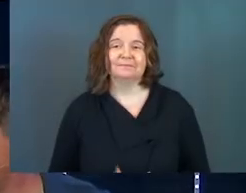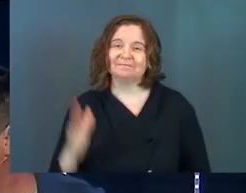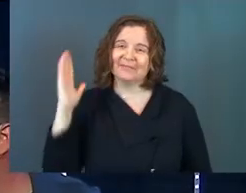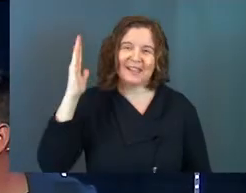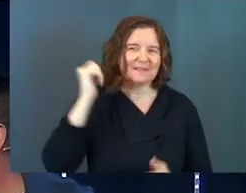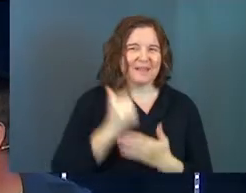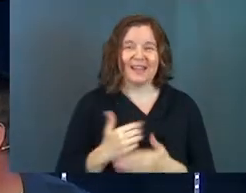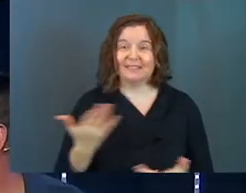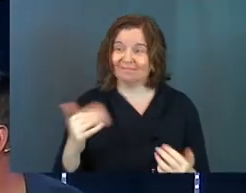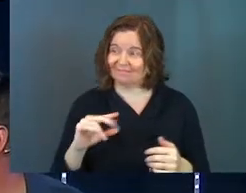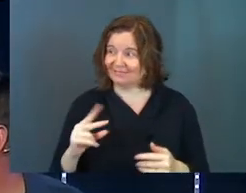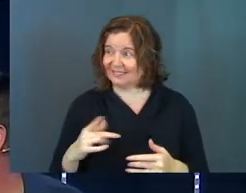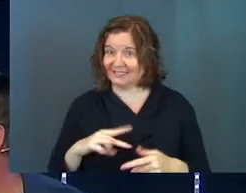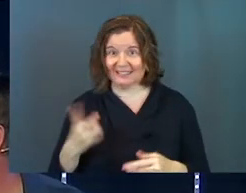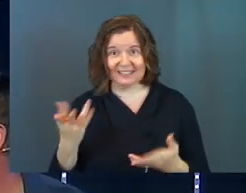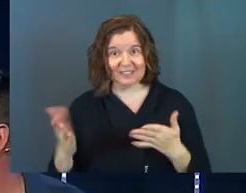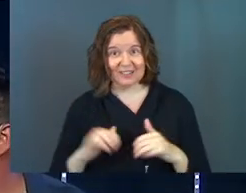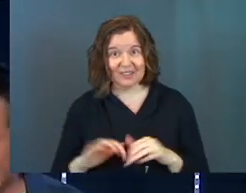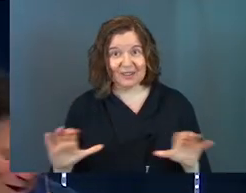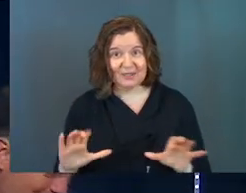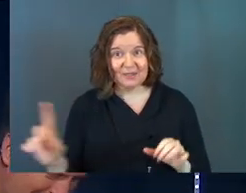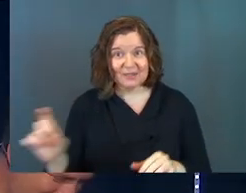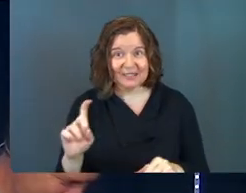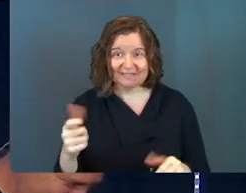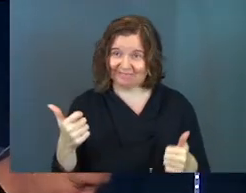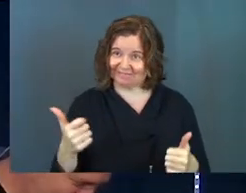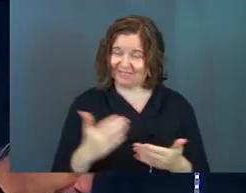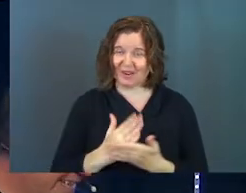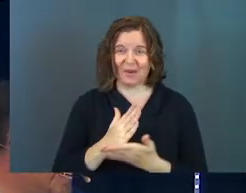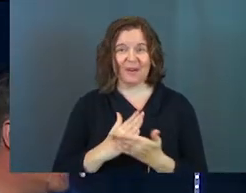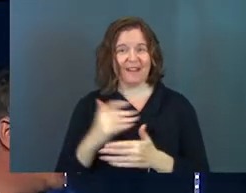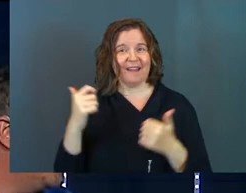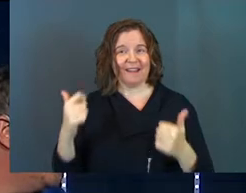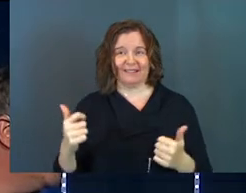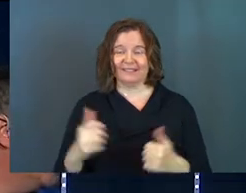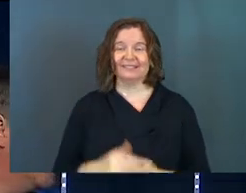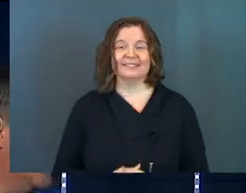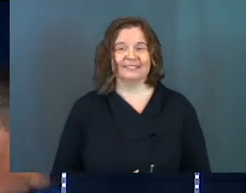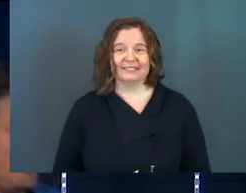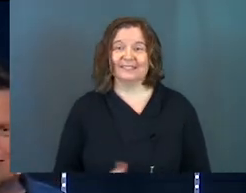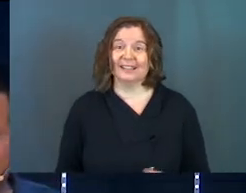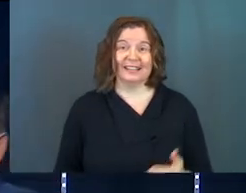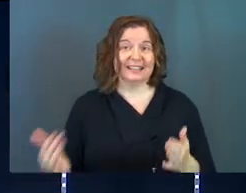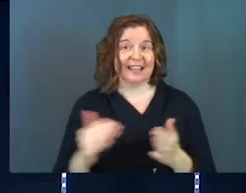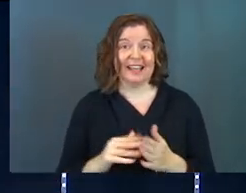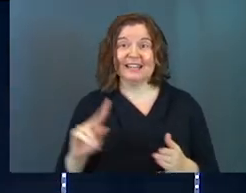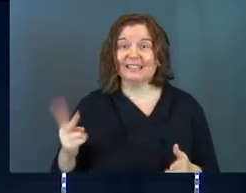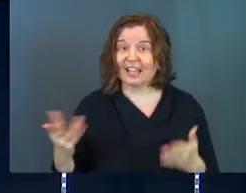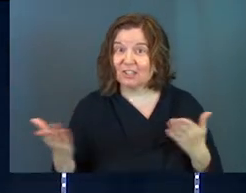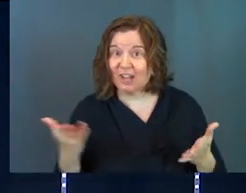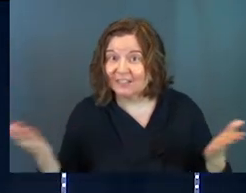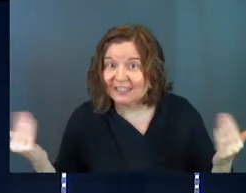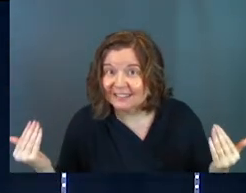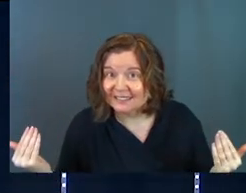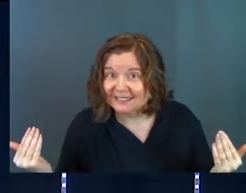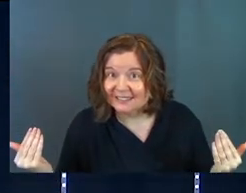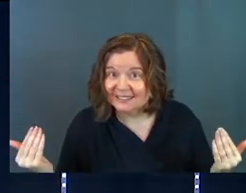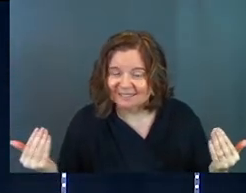Amen. How's it going, second service? All right. All right. That's, again, second service?